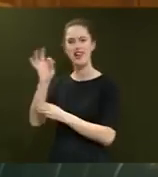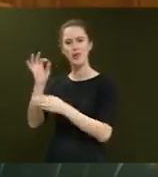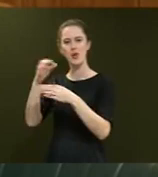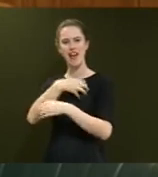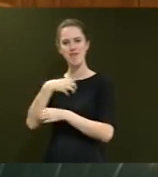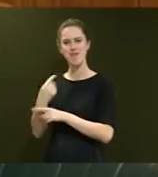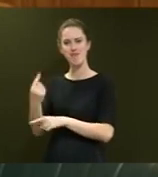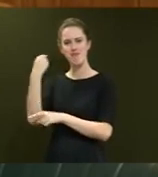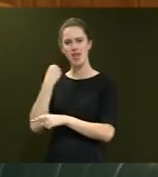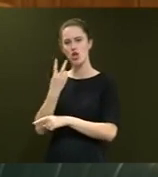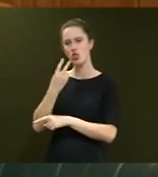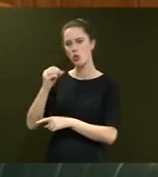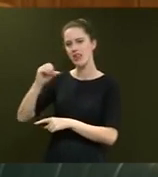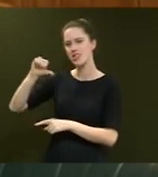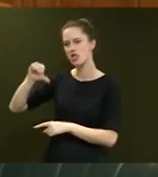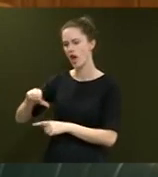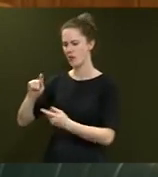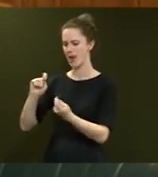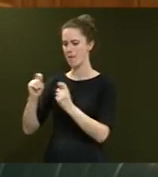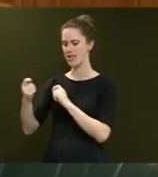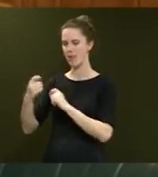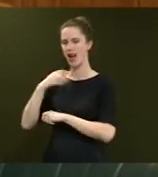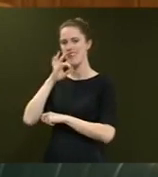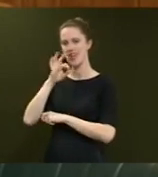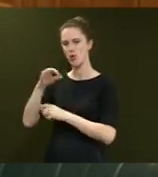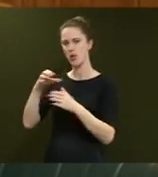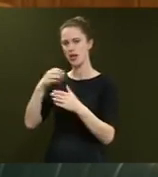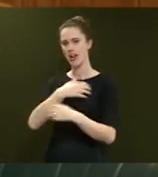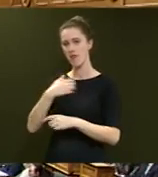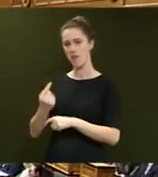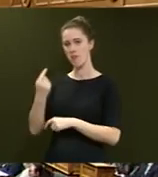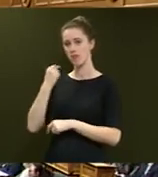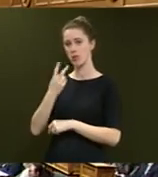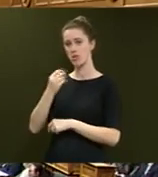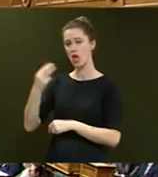2009 and amended by the National Government in 2013.